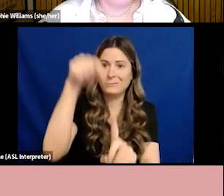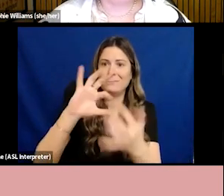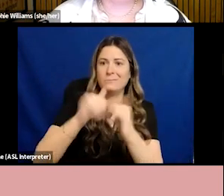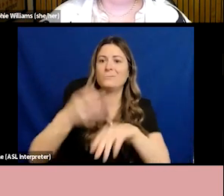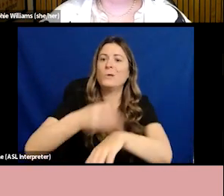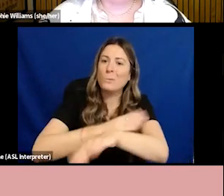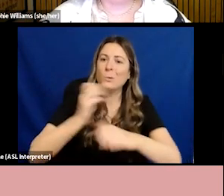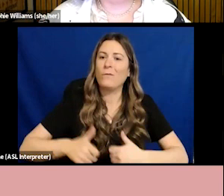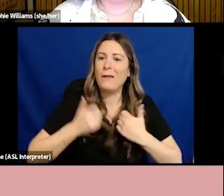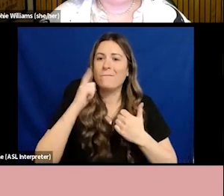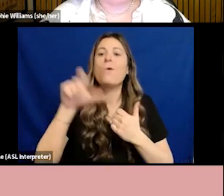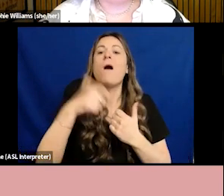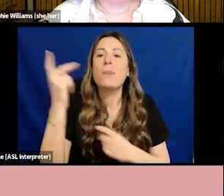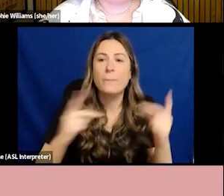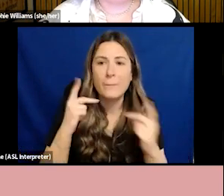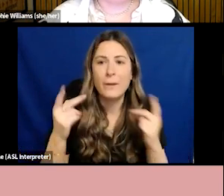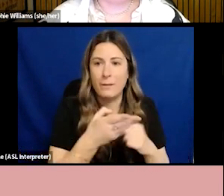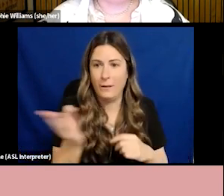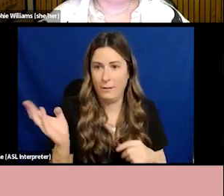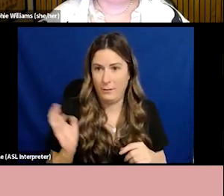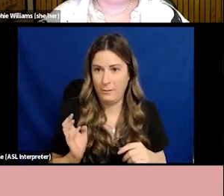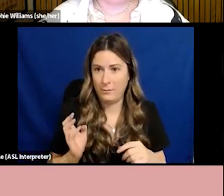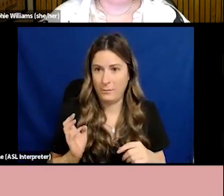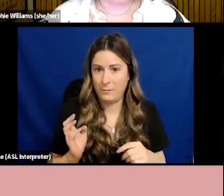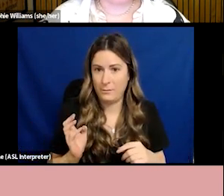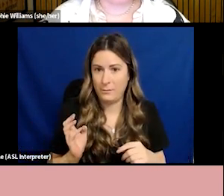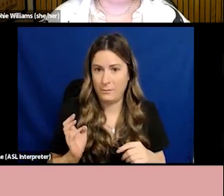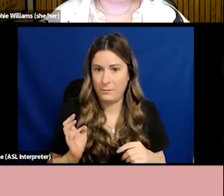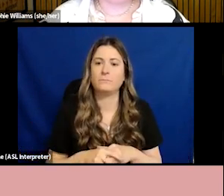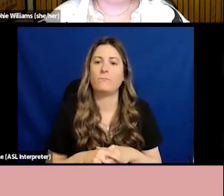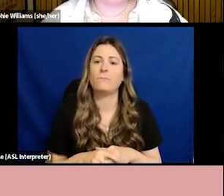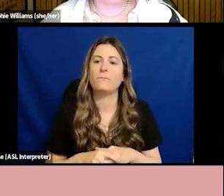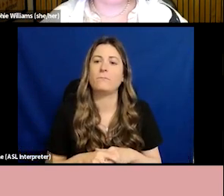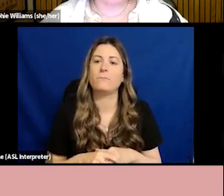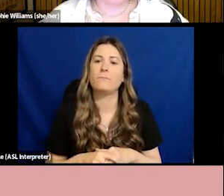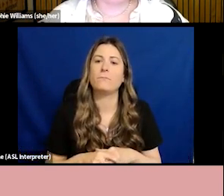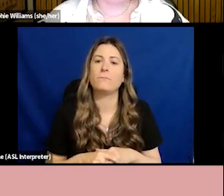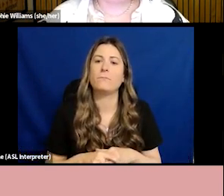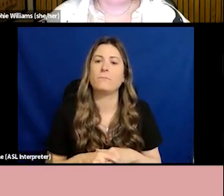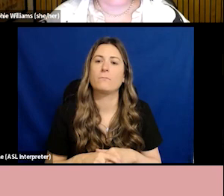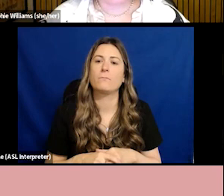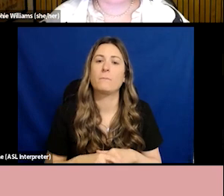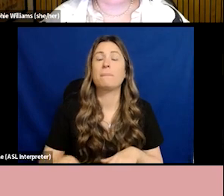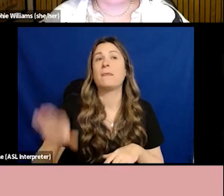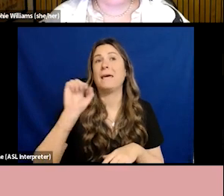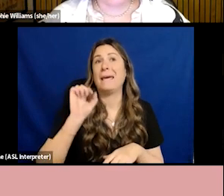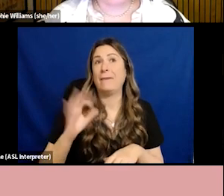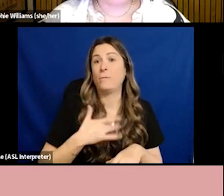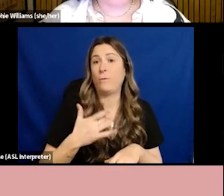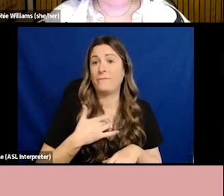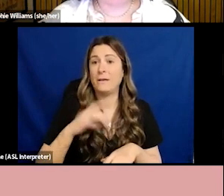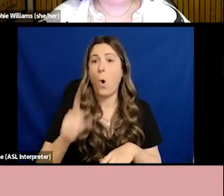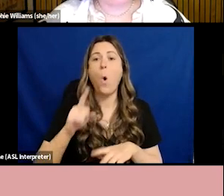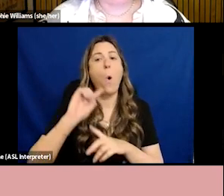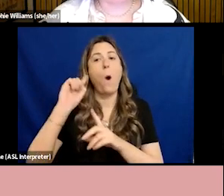And as well as making the mistake of thinking that allyship can be achieved through thought, rather than in action, the